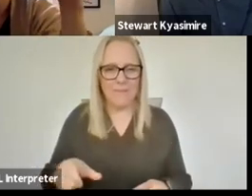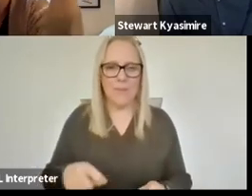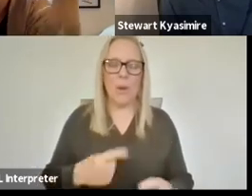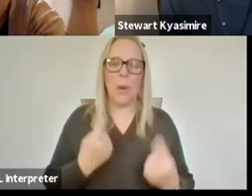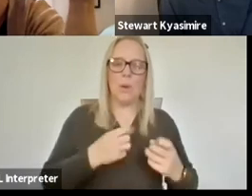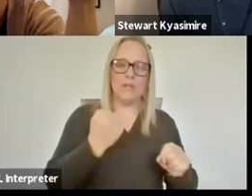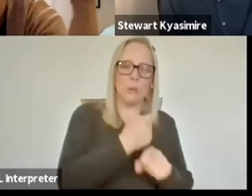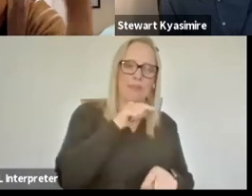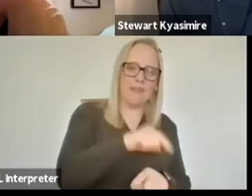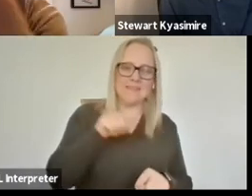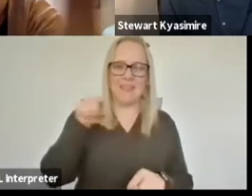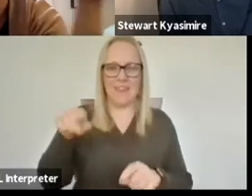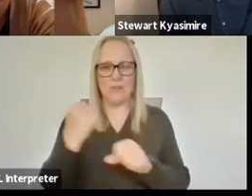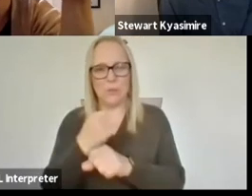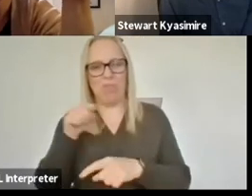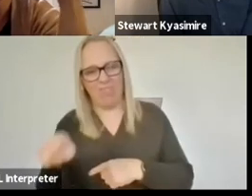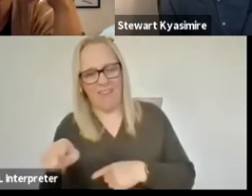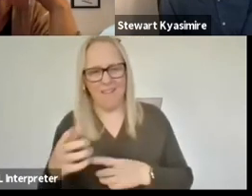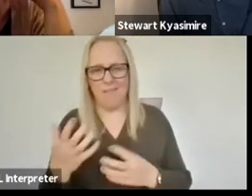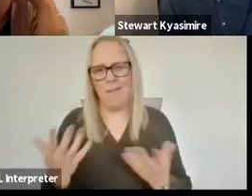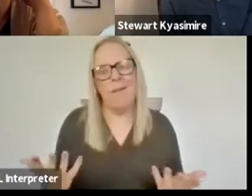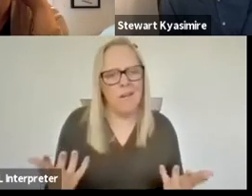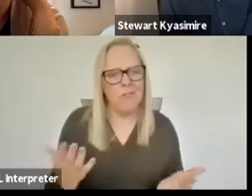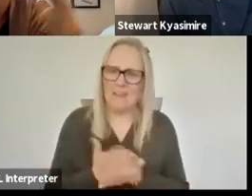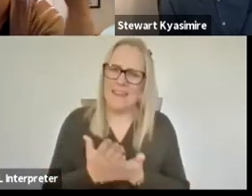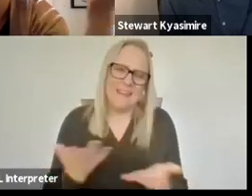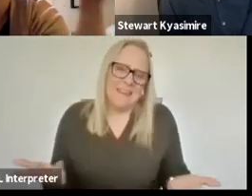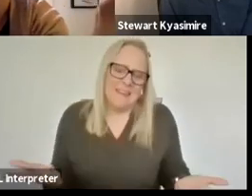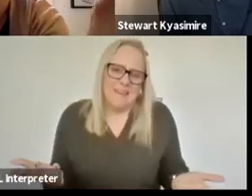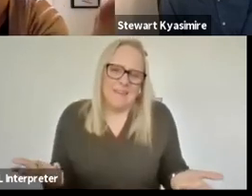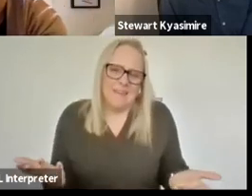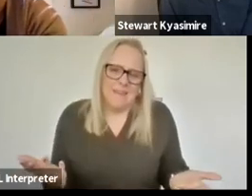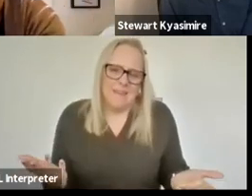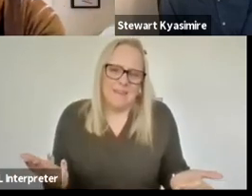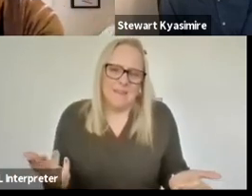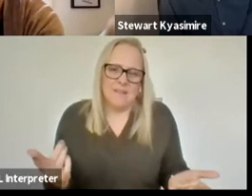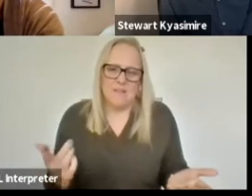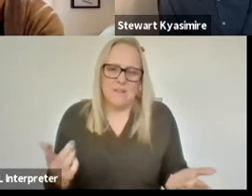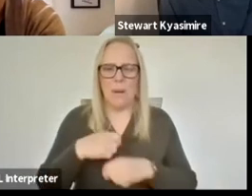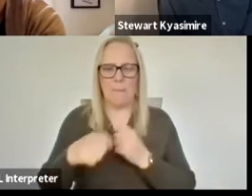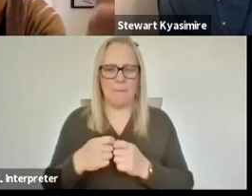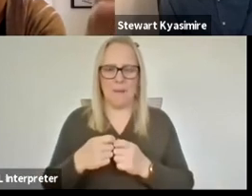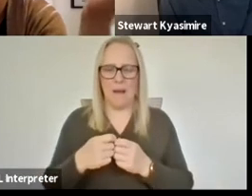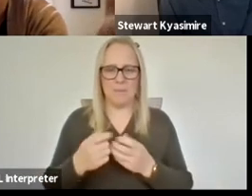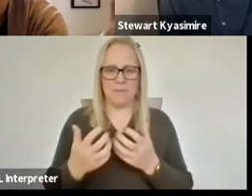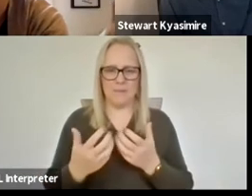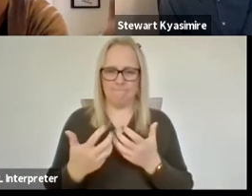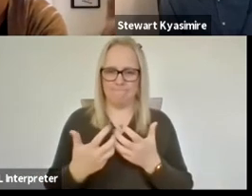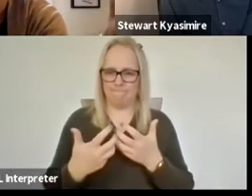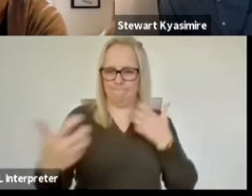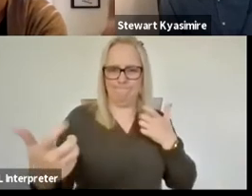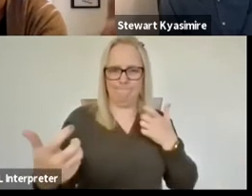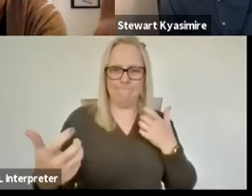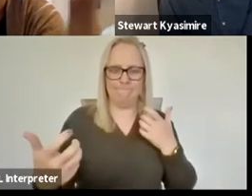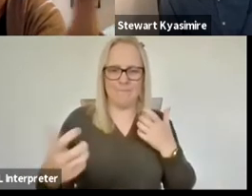do that really i mean it it means that you set up a transactional space immediately and the transaction has to be